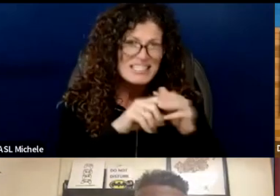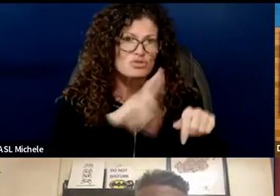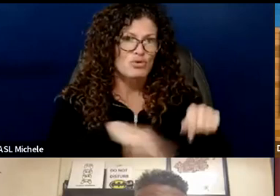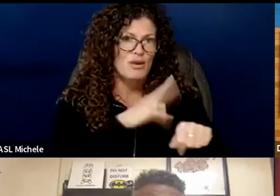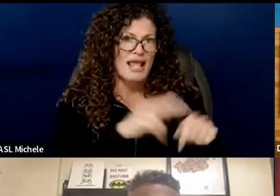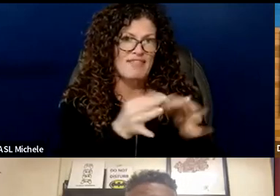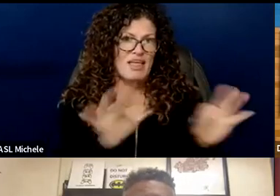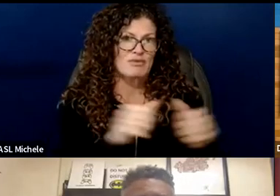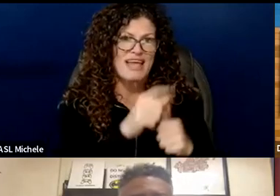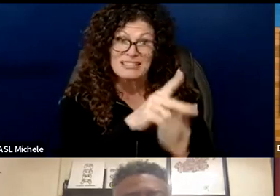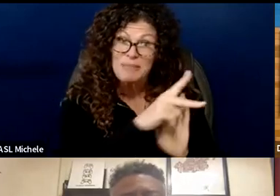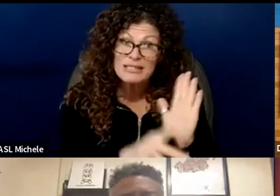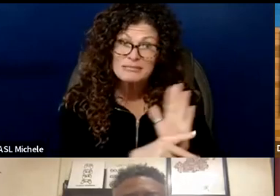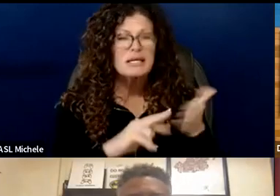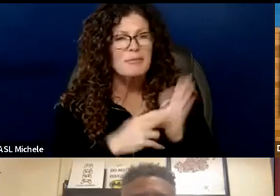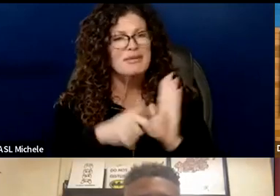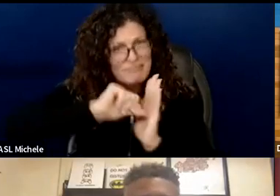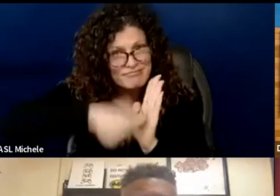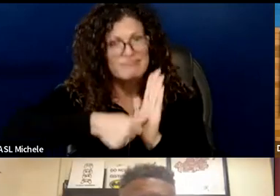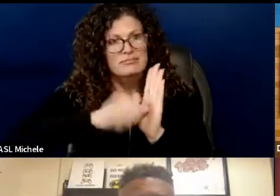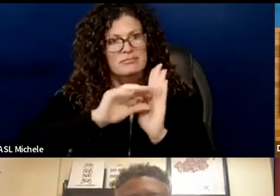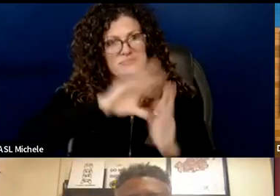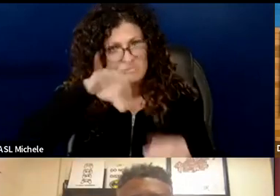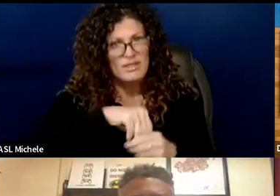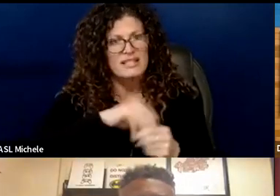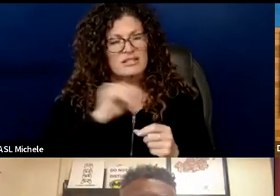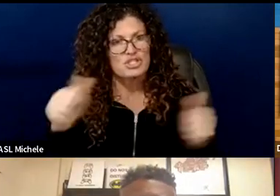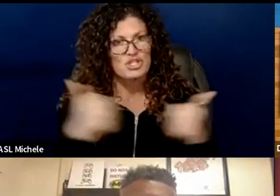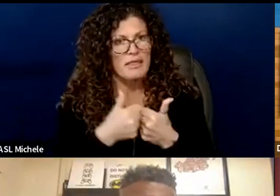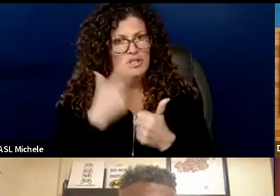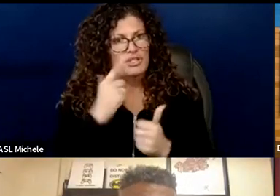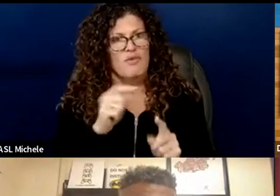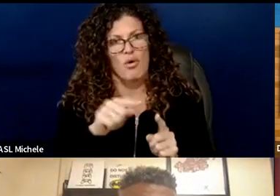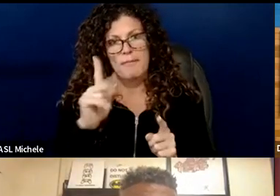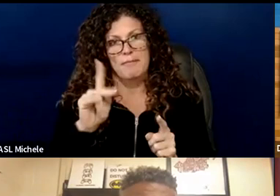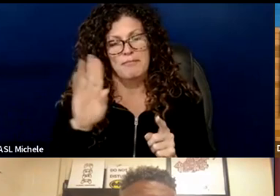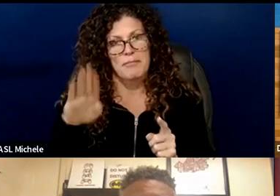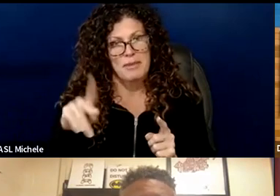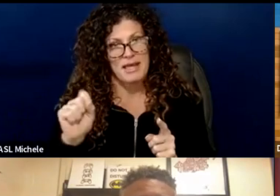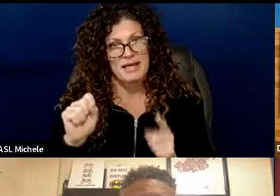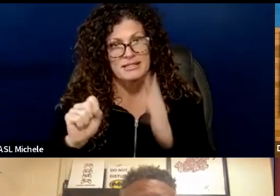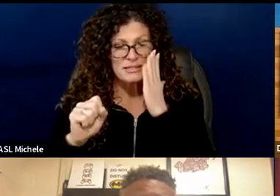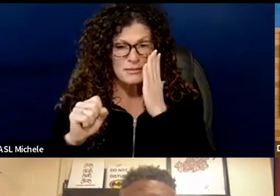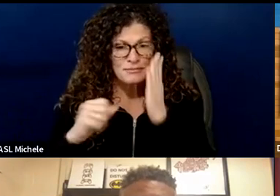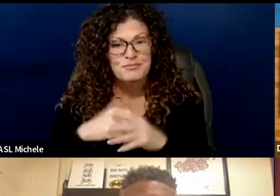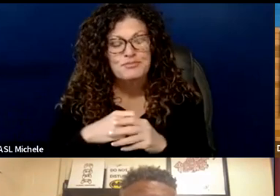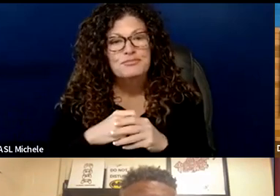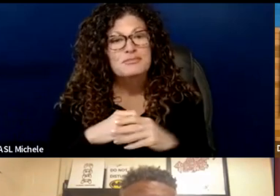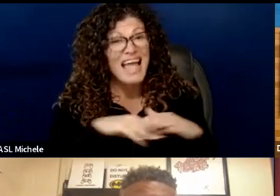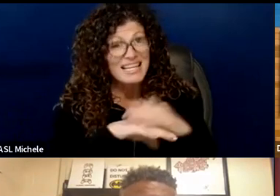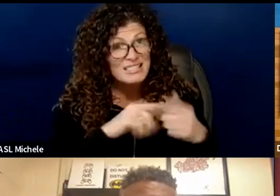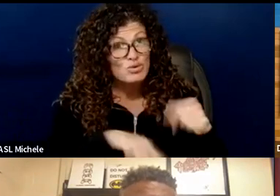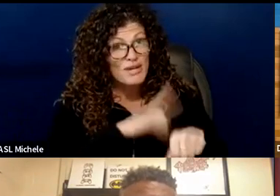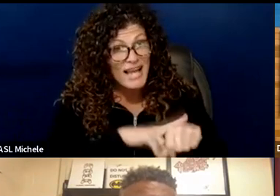policy it should be stated explicitly as one of the challenges facing the boston public schools access to native language